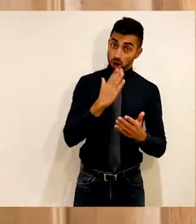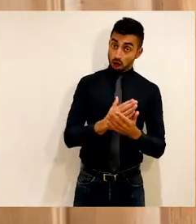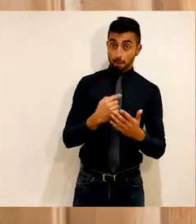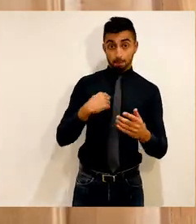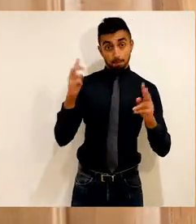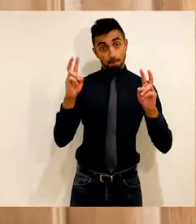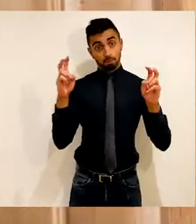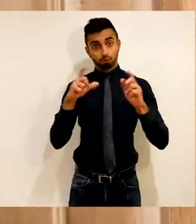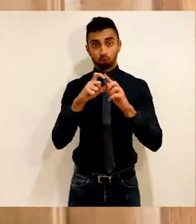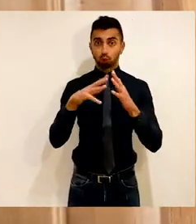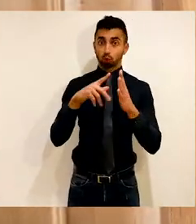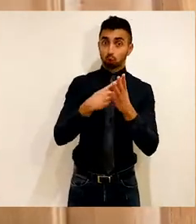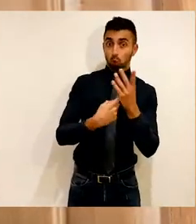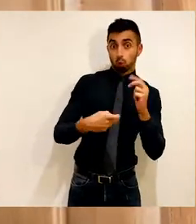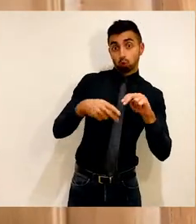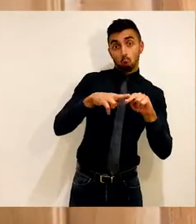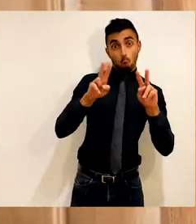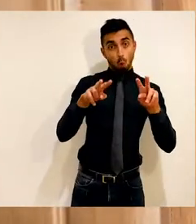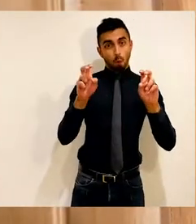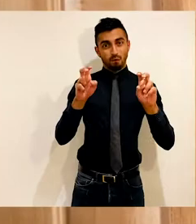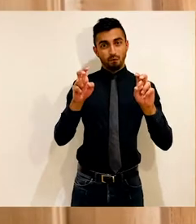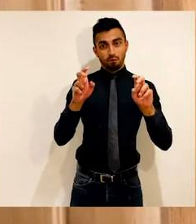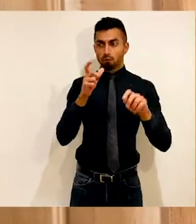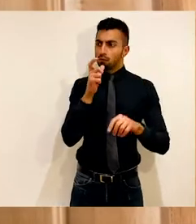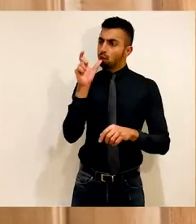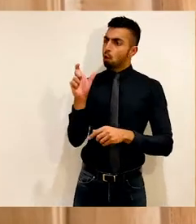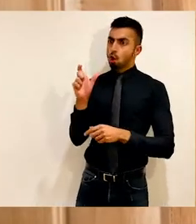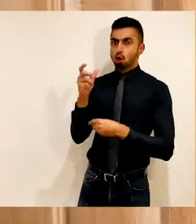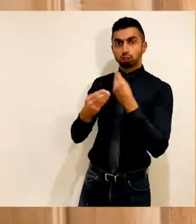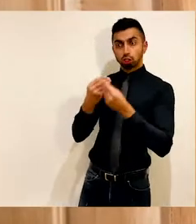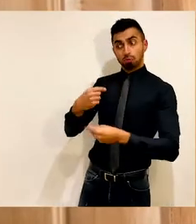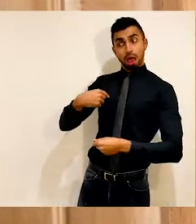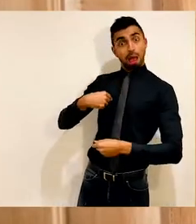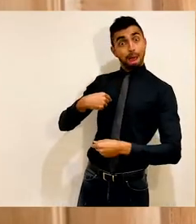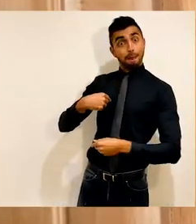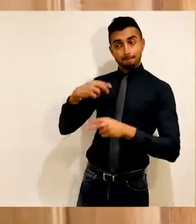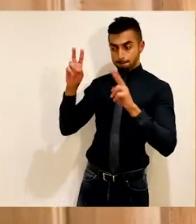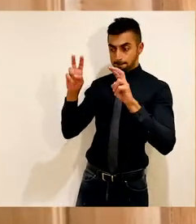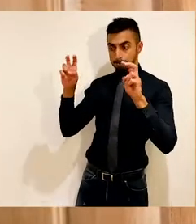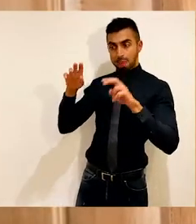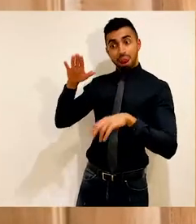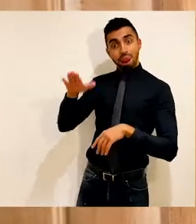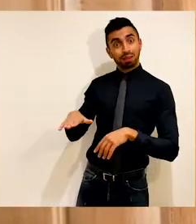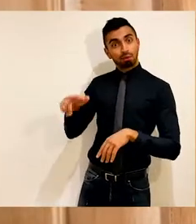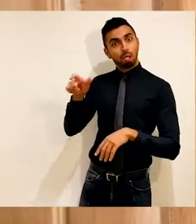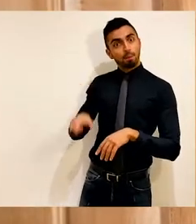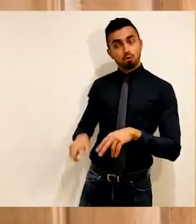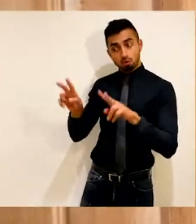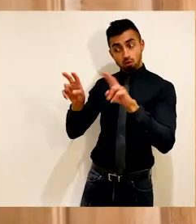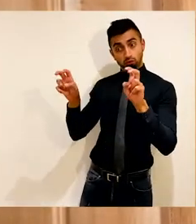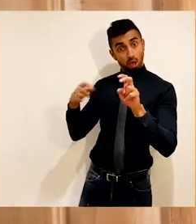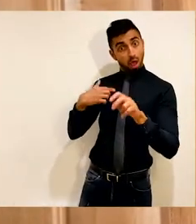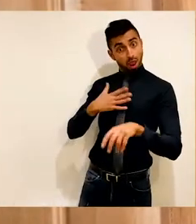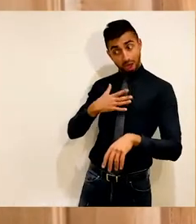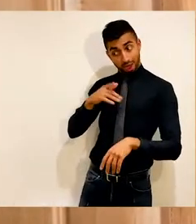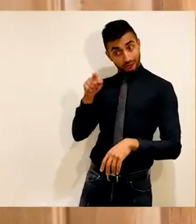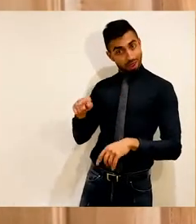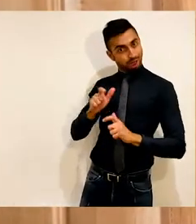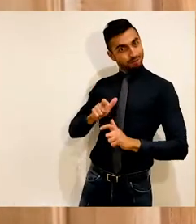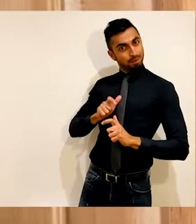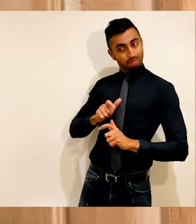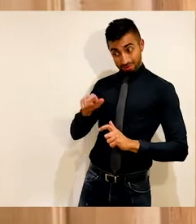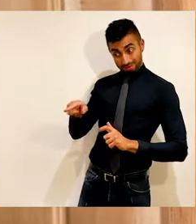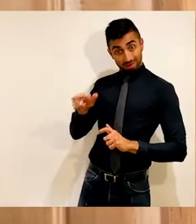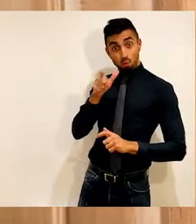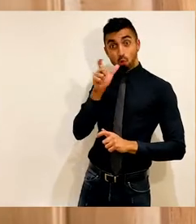most common form of dwarfism. And the language that I'm most comfortable with is little person. That's how I describe myself.